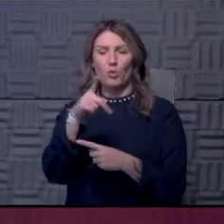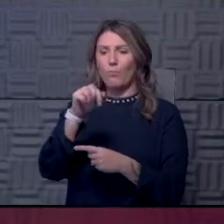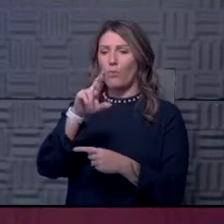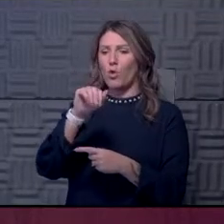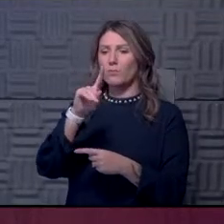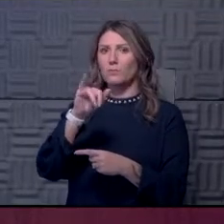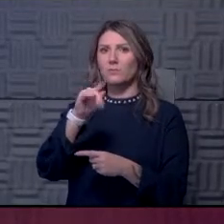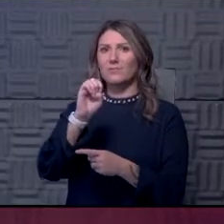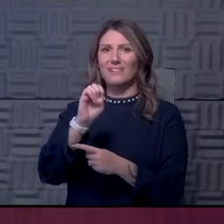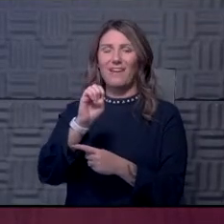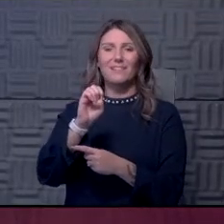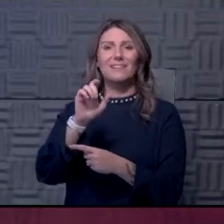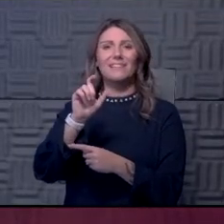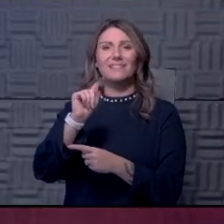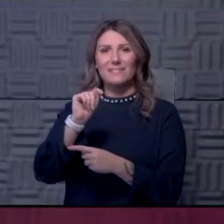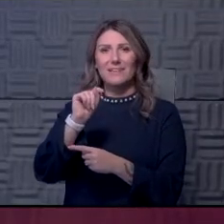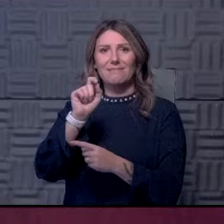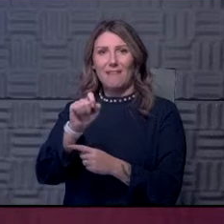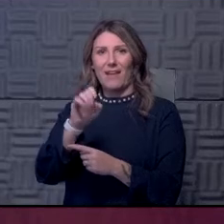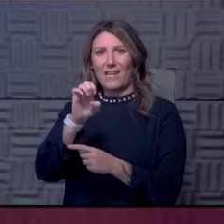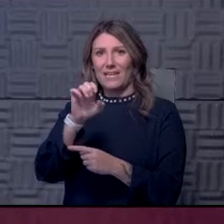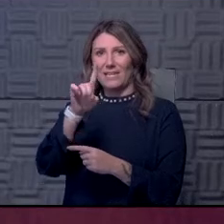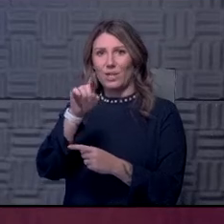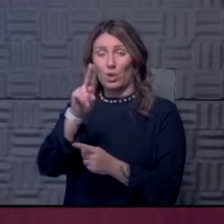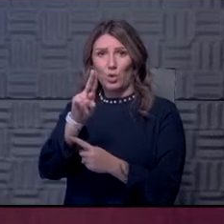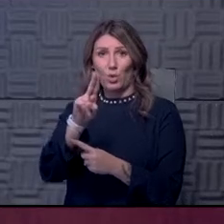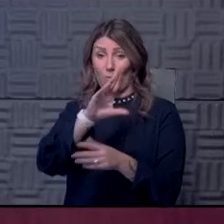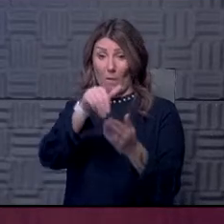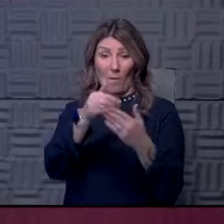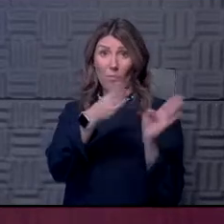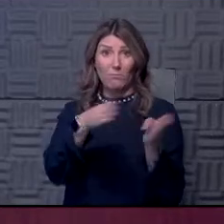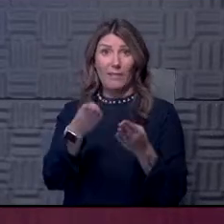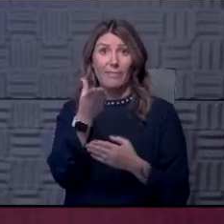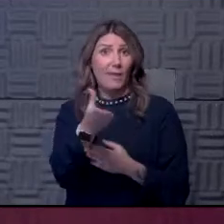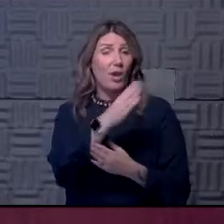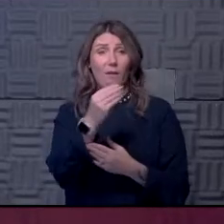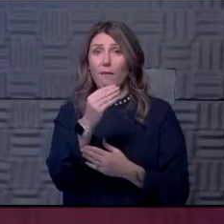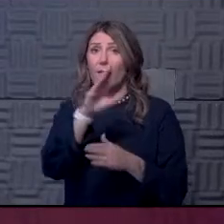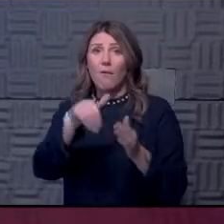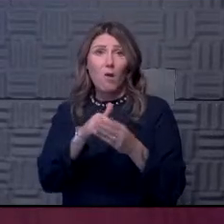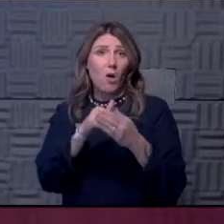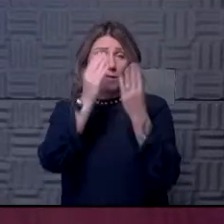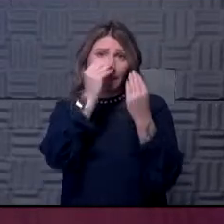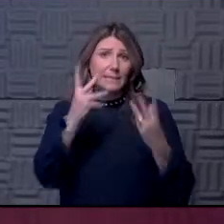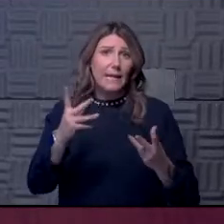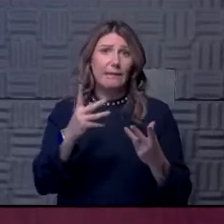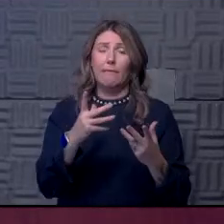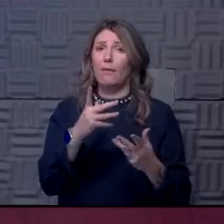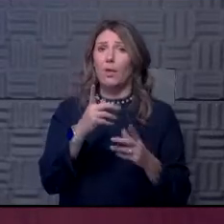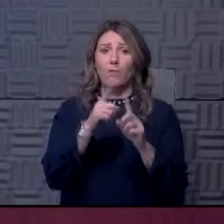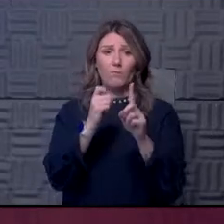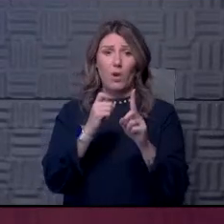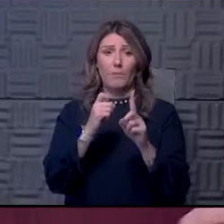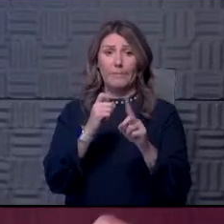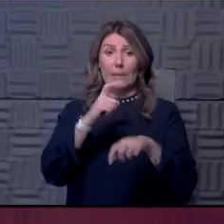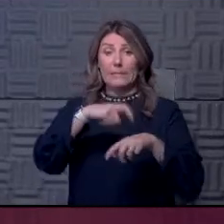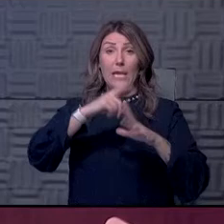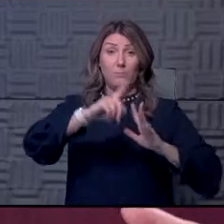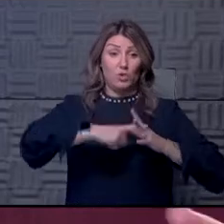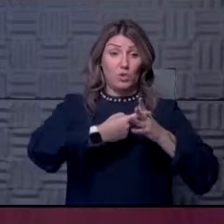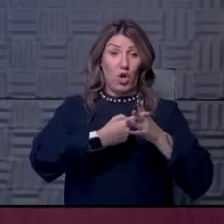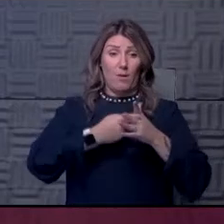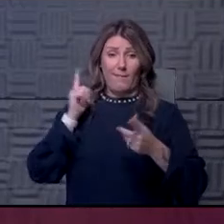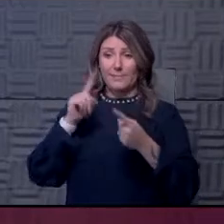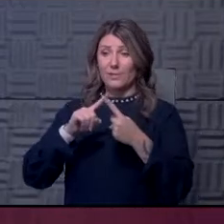uh, edu, uh, our entire plan is there, including all the data, all the dashboard data from the time we began to, to